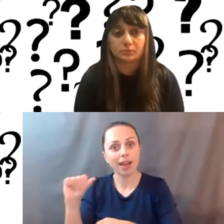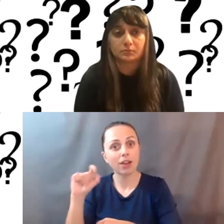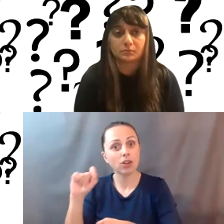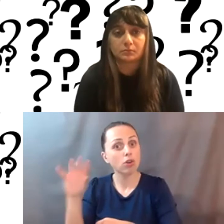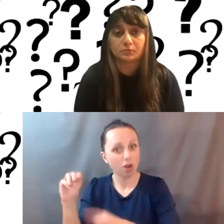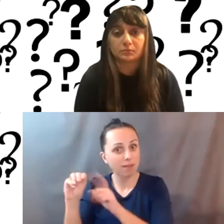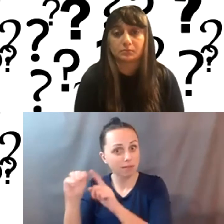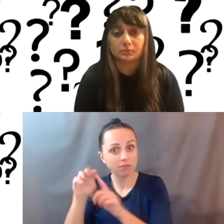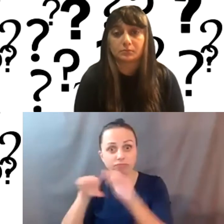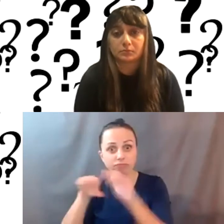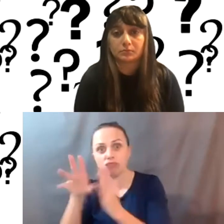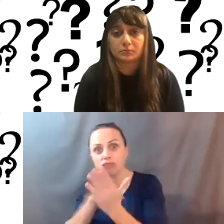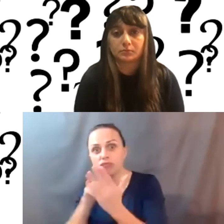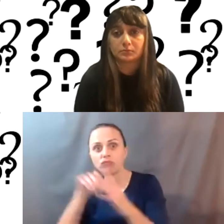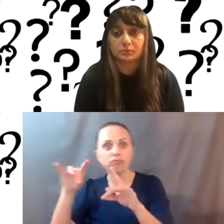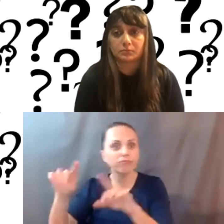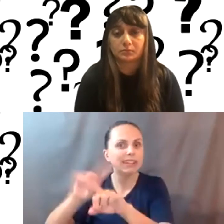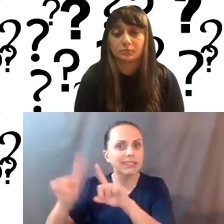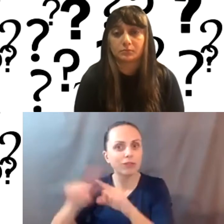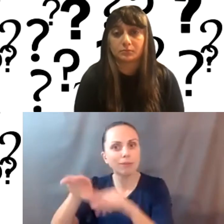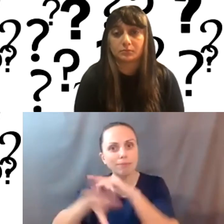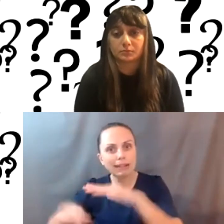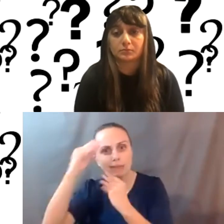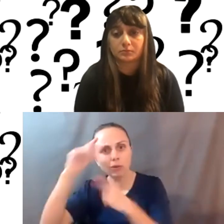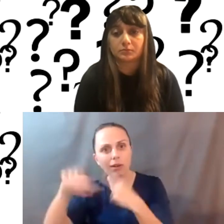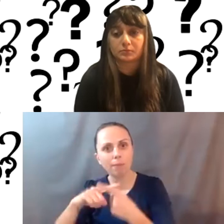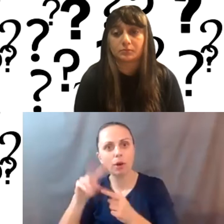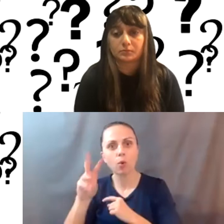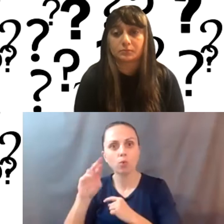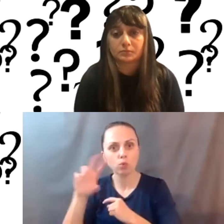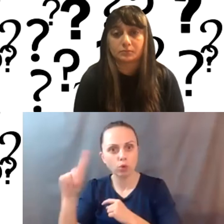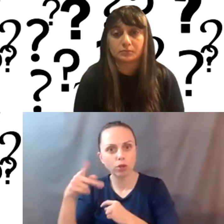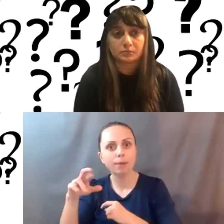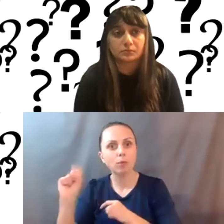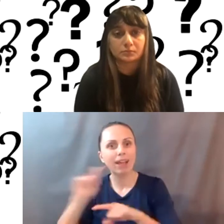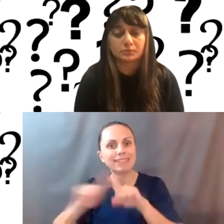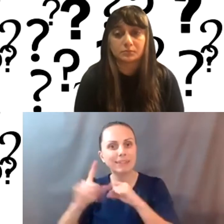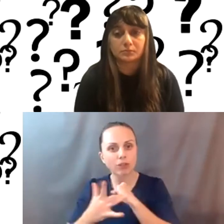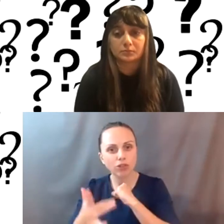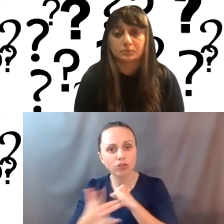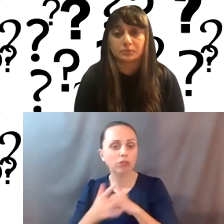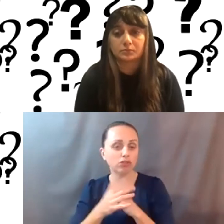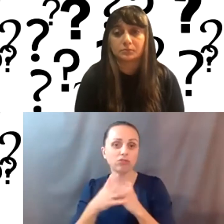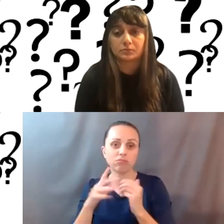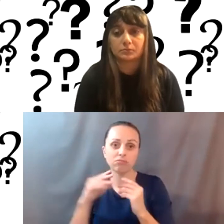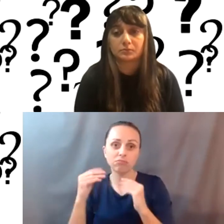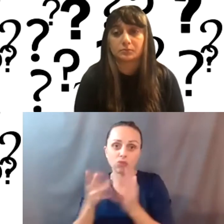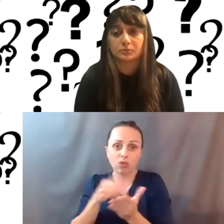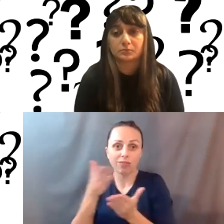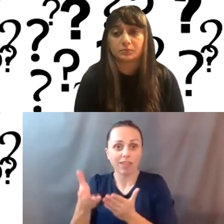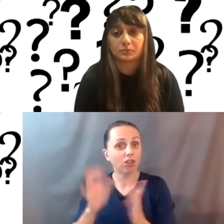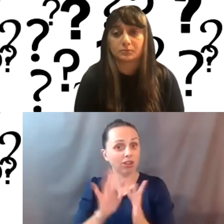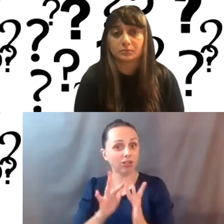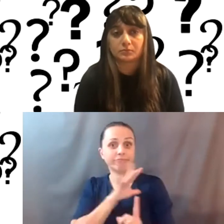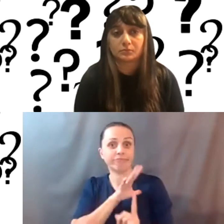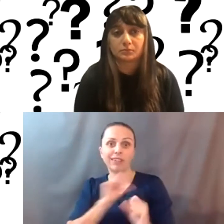you can access and learn basics around WordPress. You can learn about these different technologies. If there's one thing the internet does